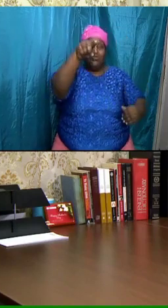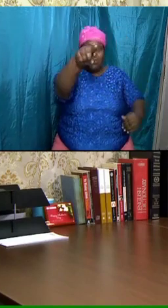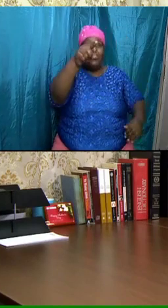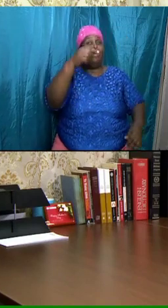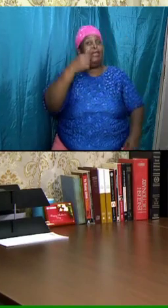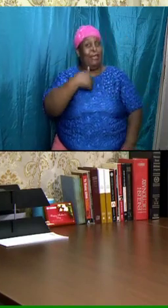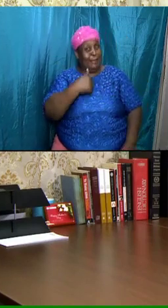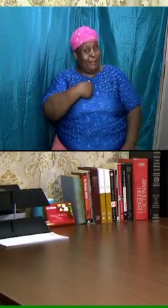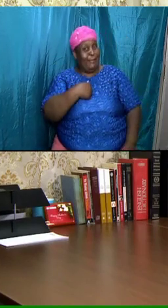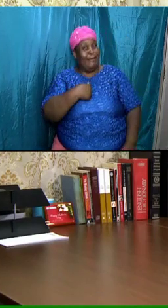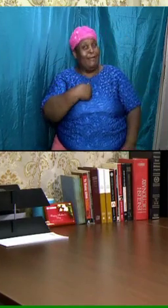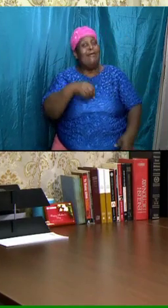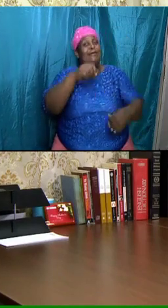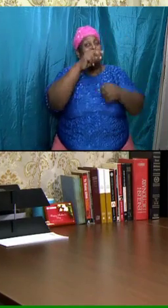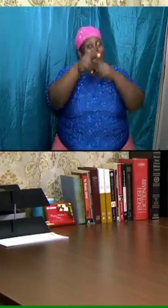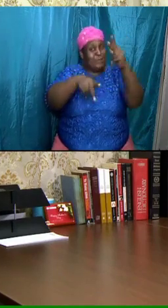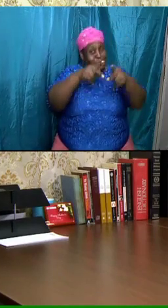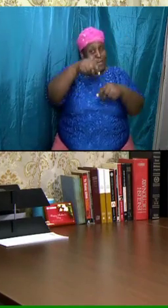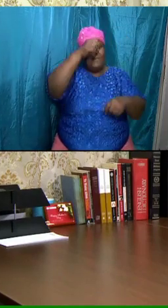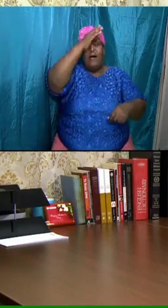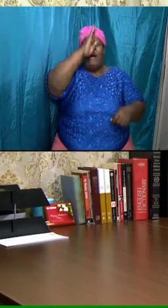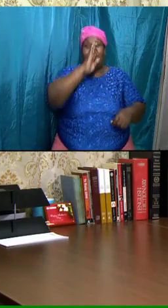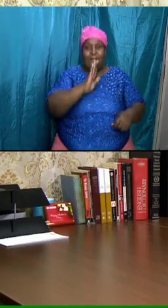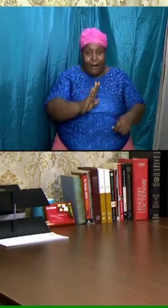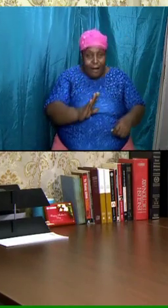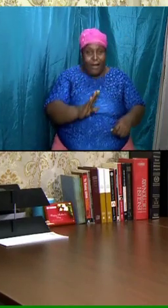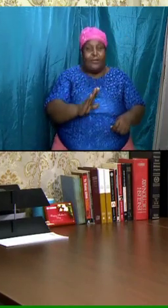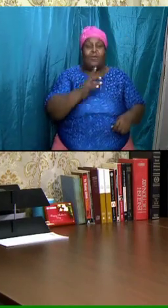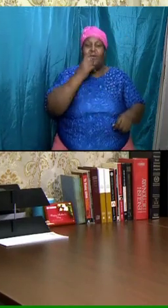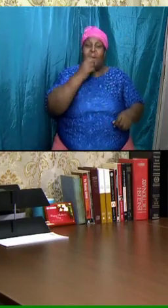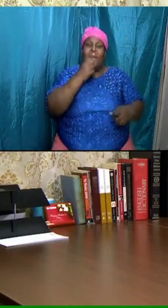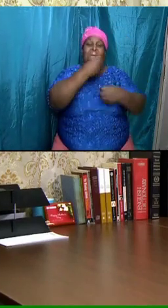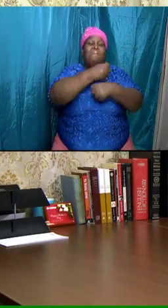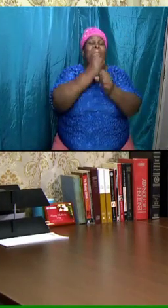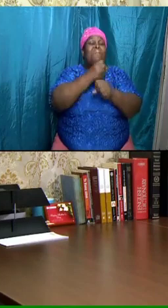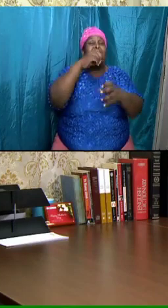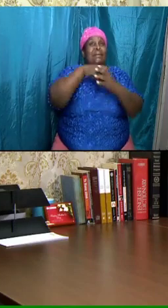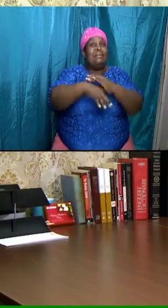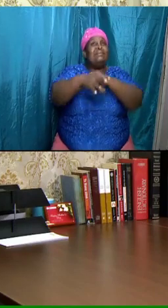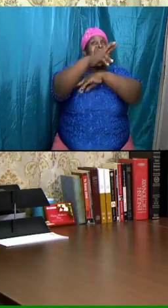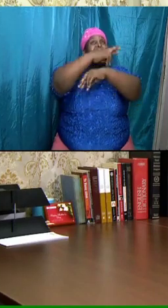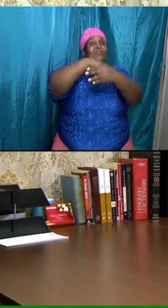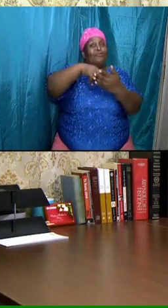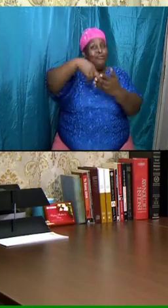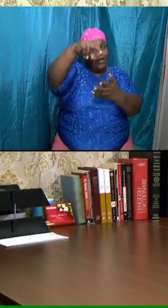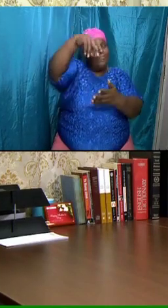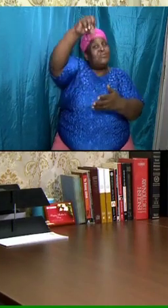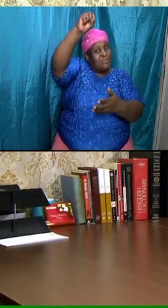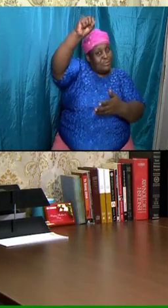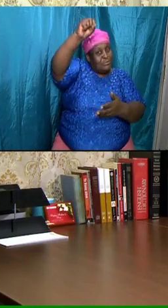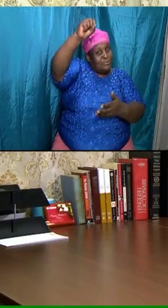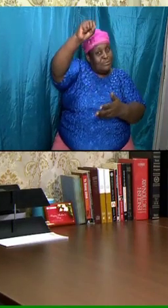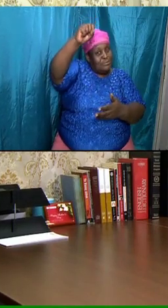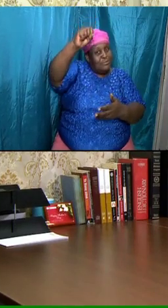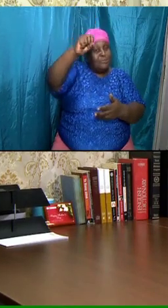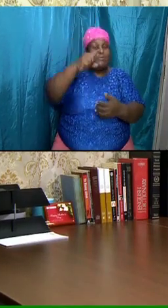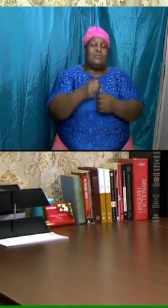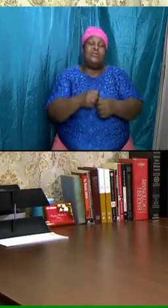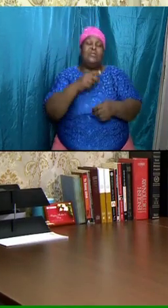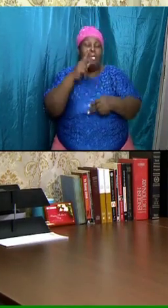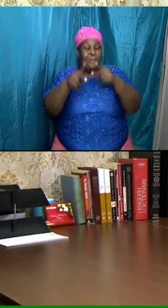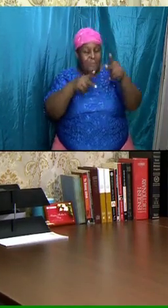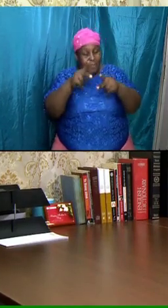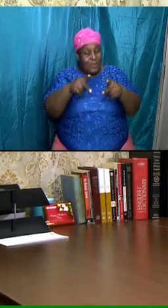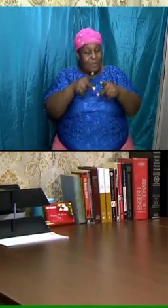that's the saints who left with him that's the saints who he came